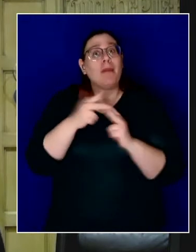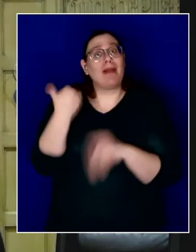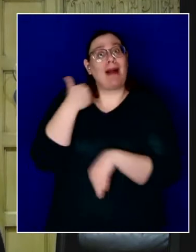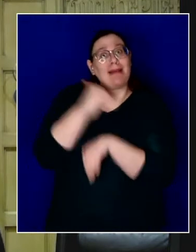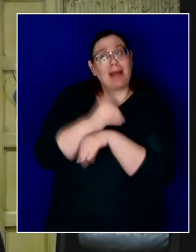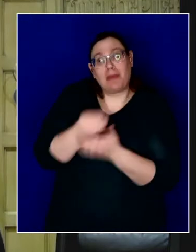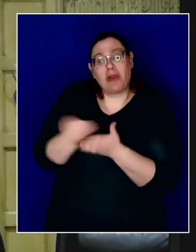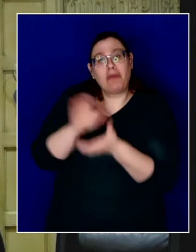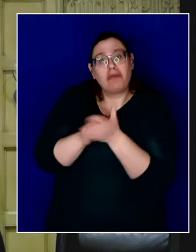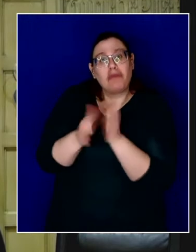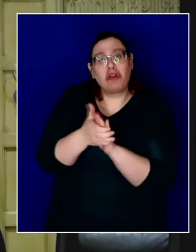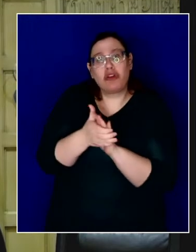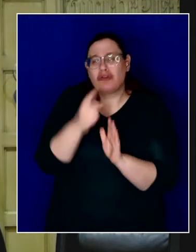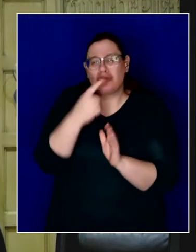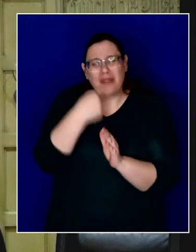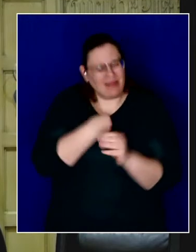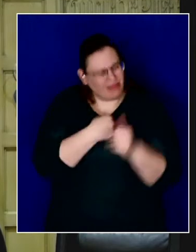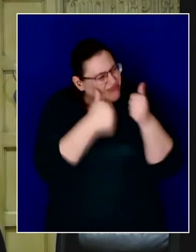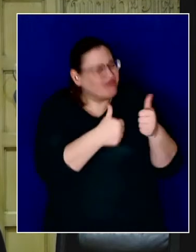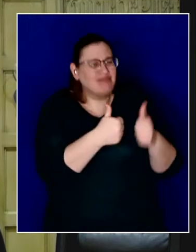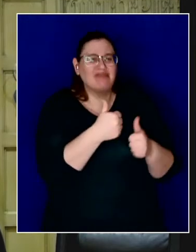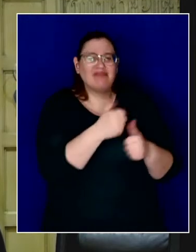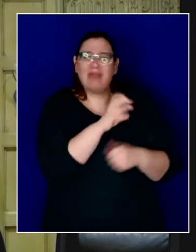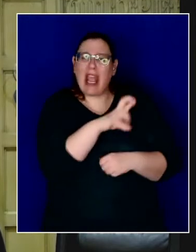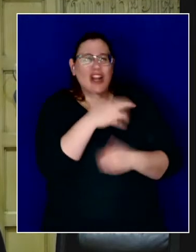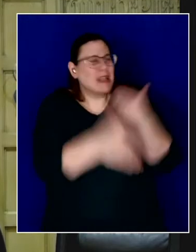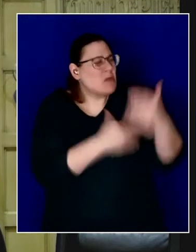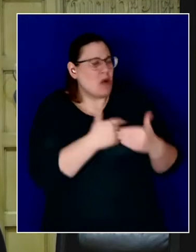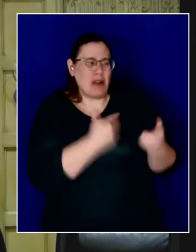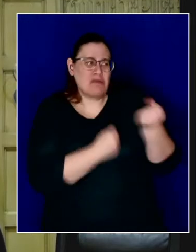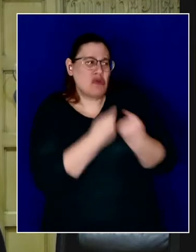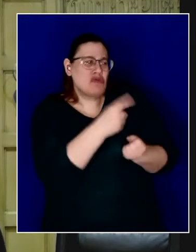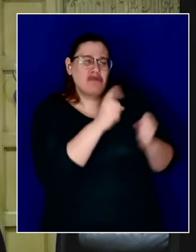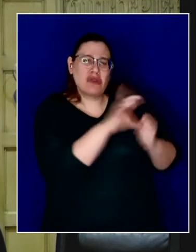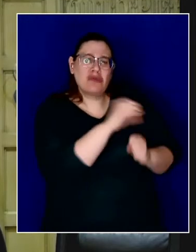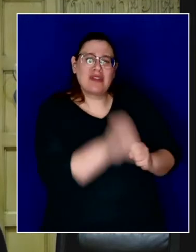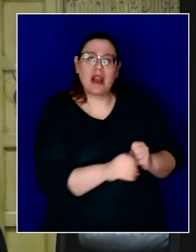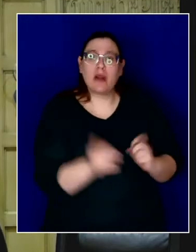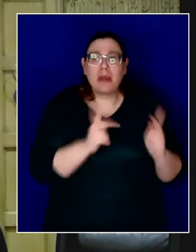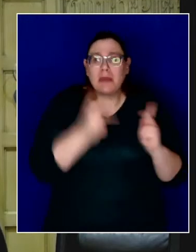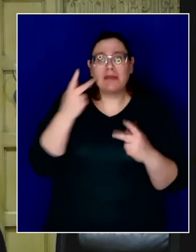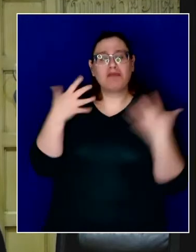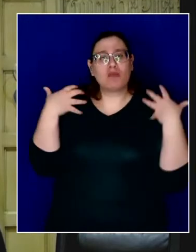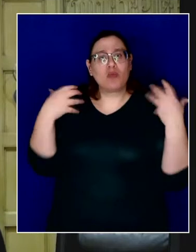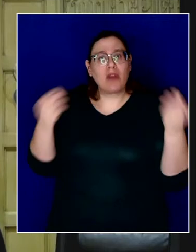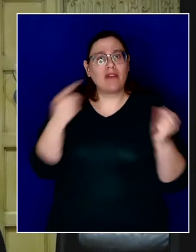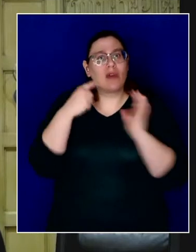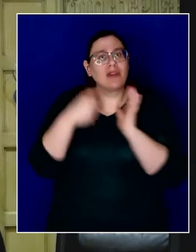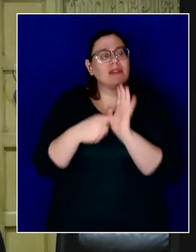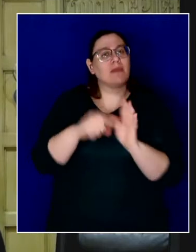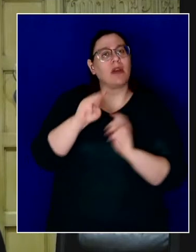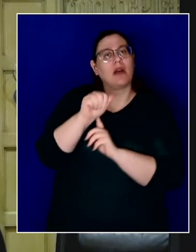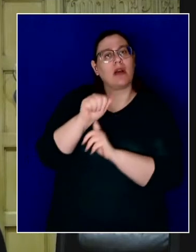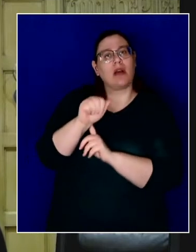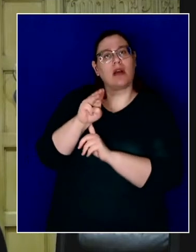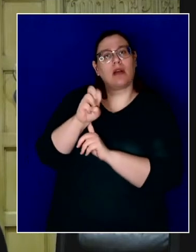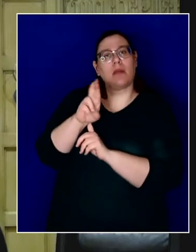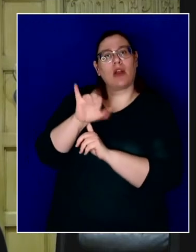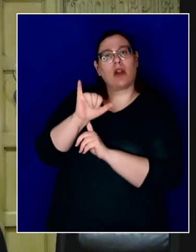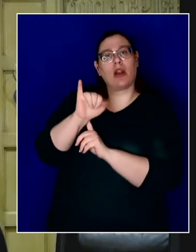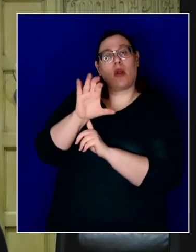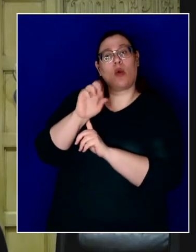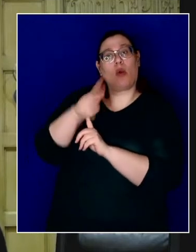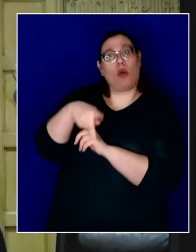keep on going, Mayor, we're with you, or the folks that I see with their courage, like the AmeriCorps volunteers I joined with this morning